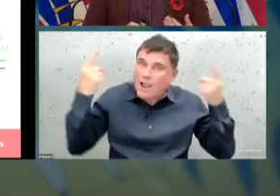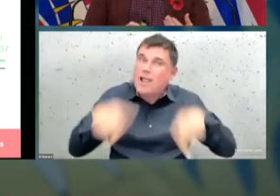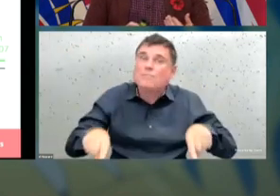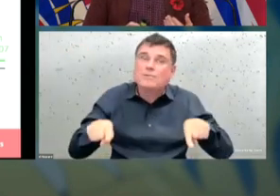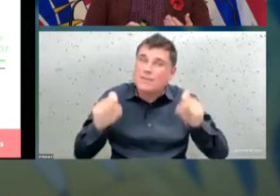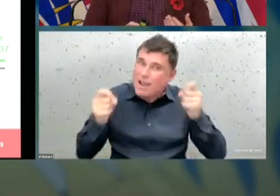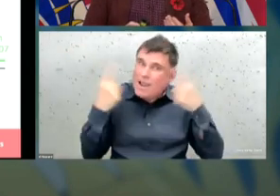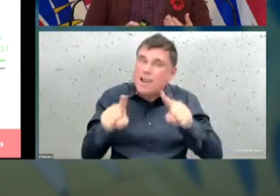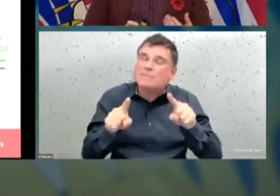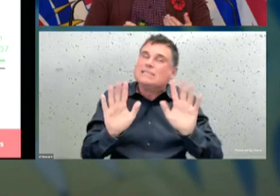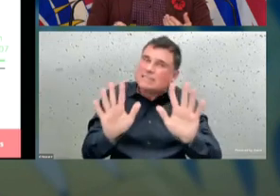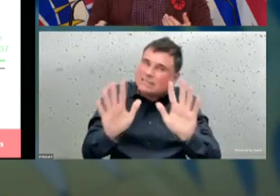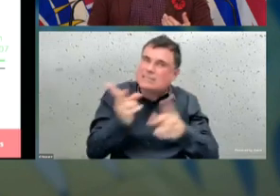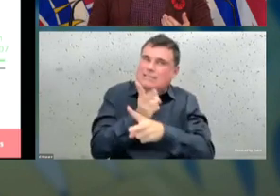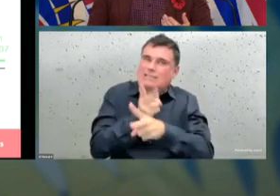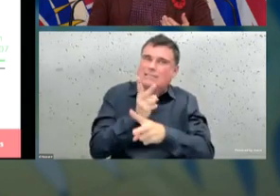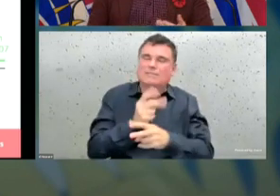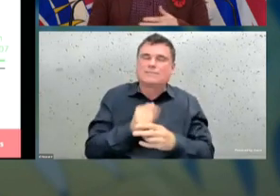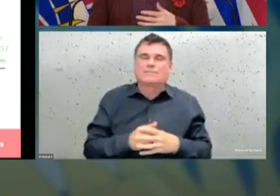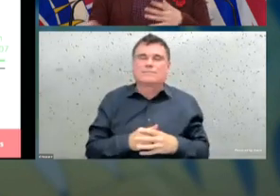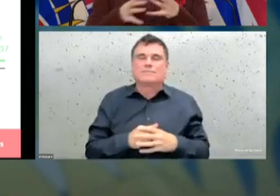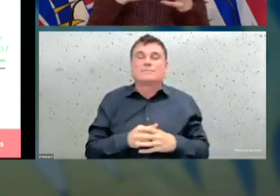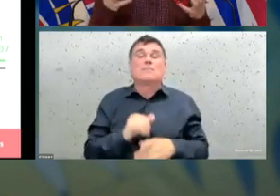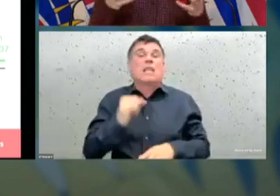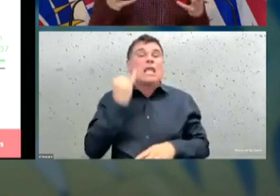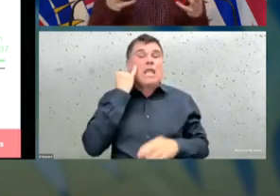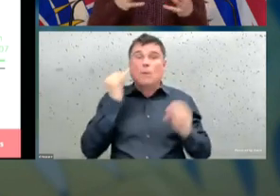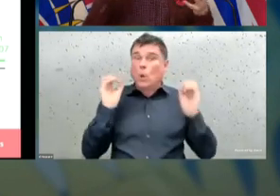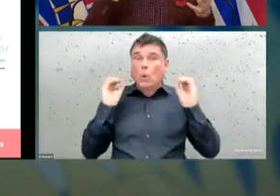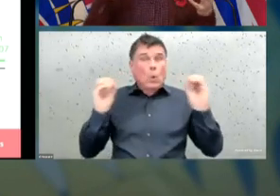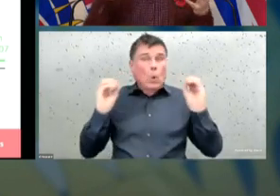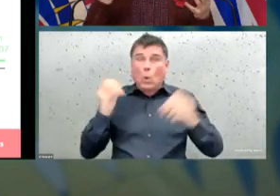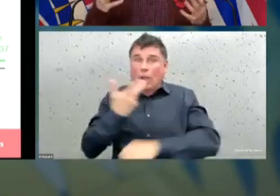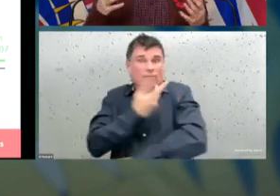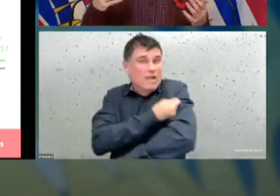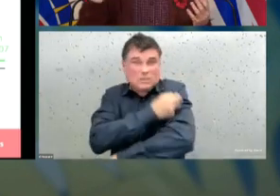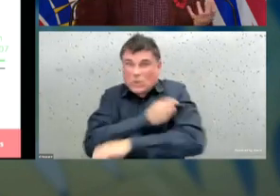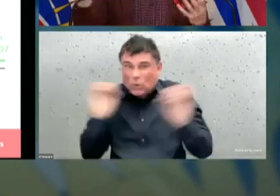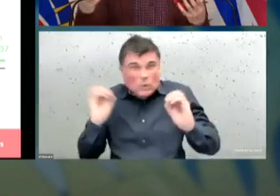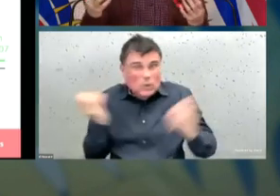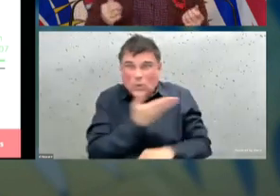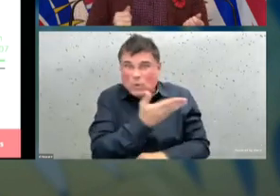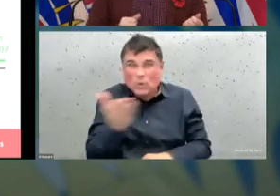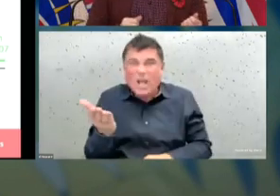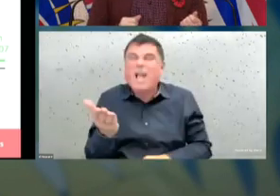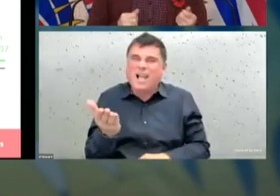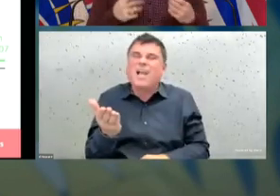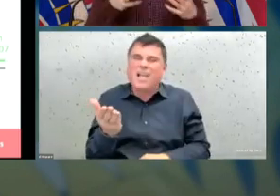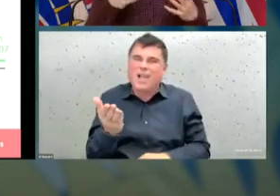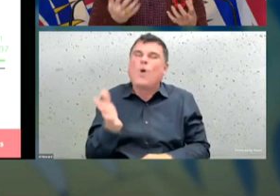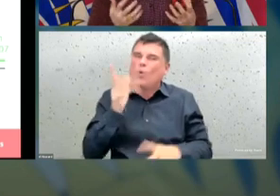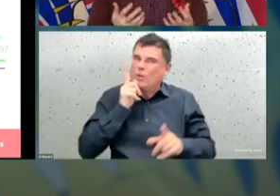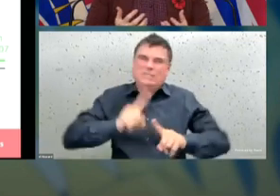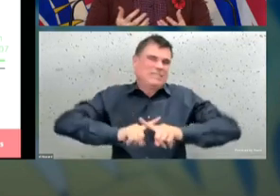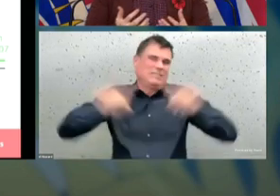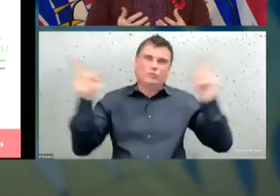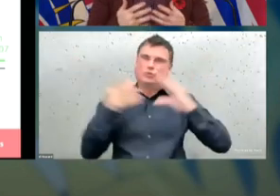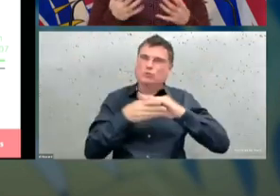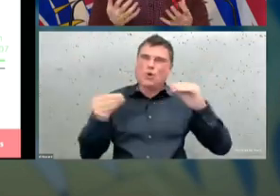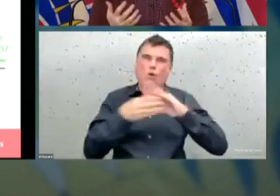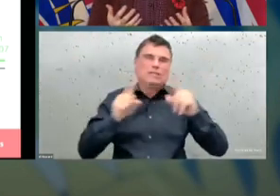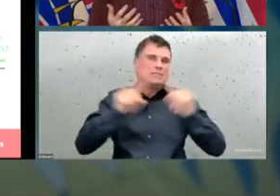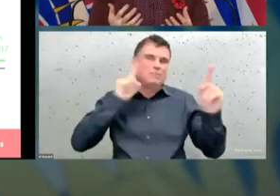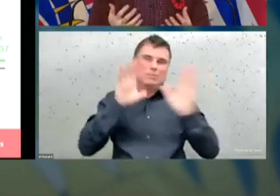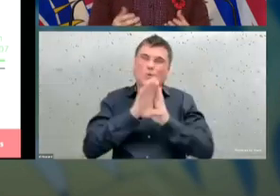a very different situation in this province. And, you know, people have asked, you know, what is it that's keeping the hospitalization rates up? Why is there so many